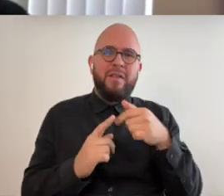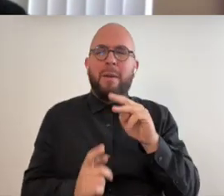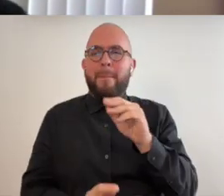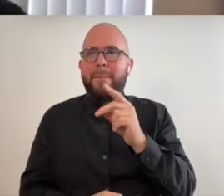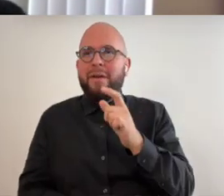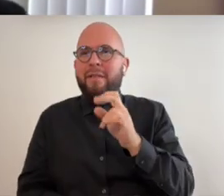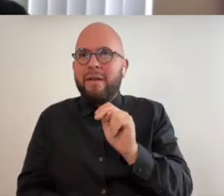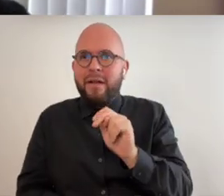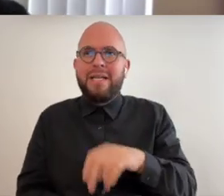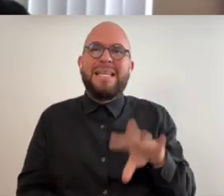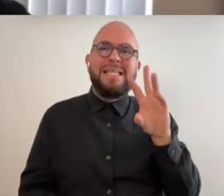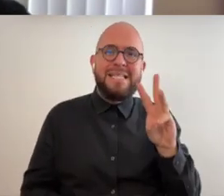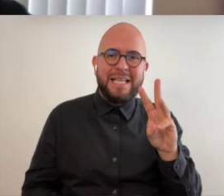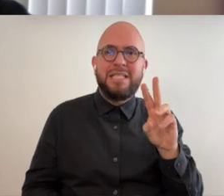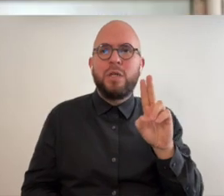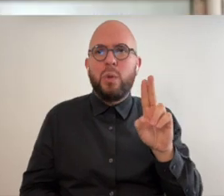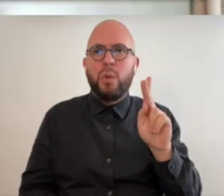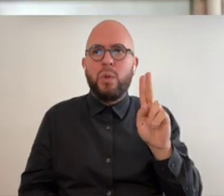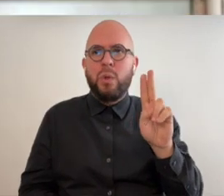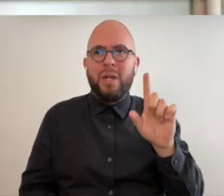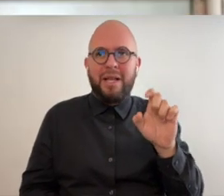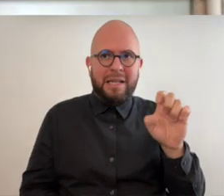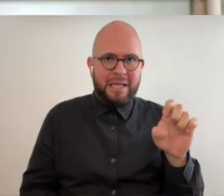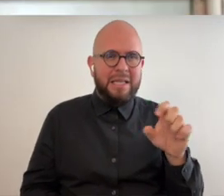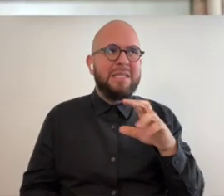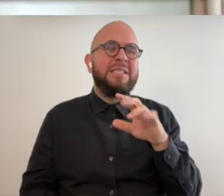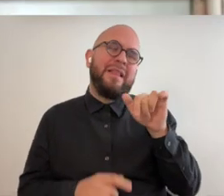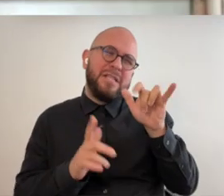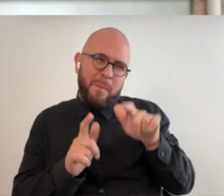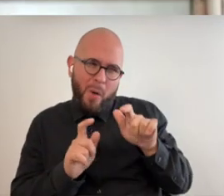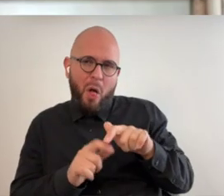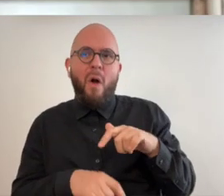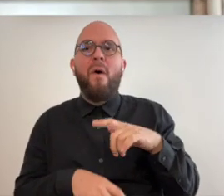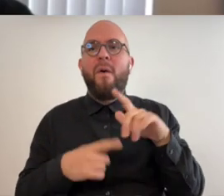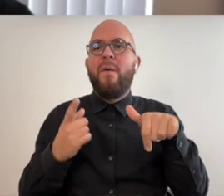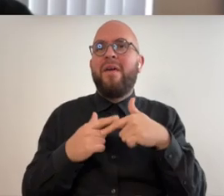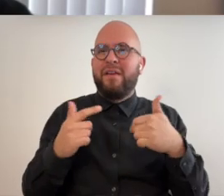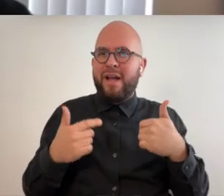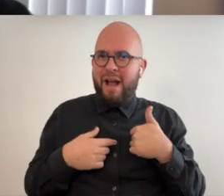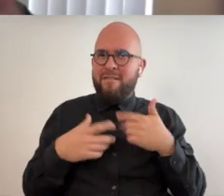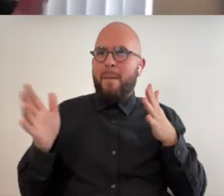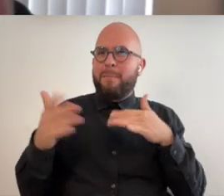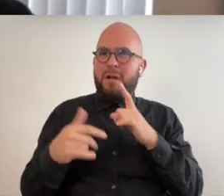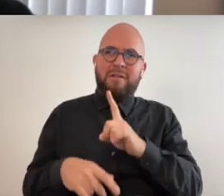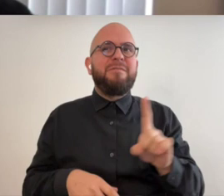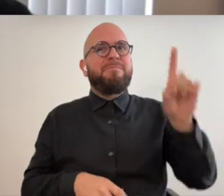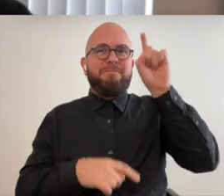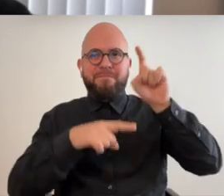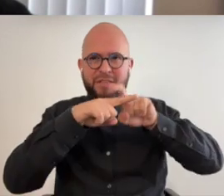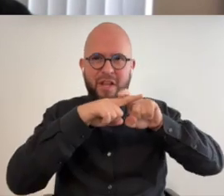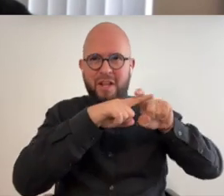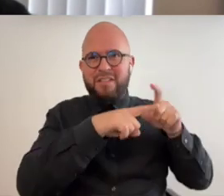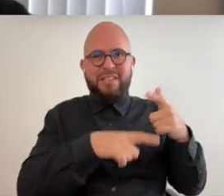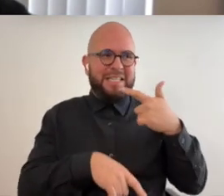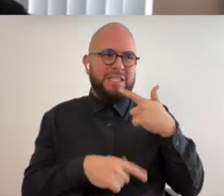ukuleles and those are small i have a box that up in the closet that is